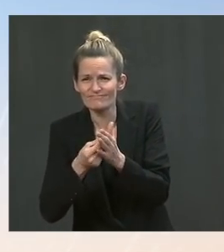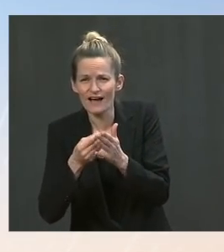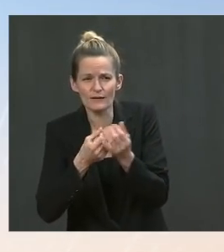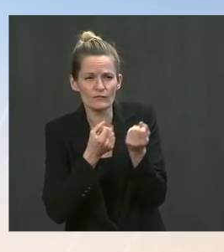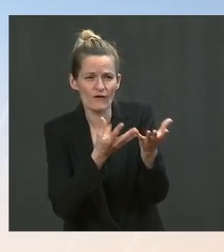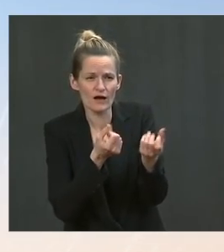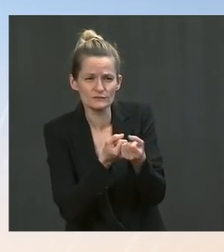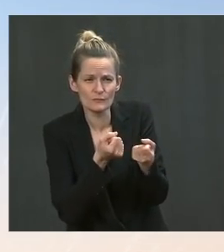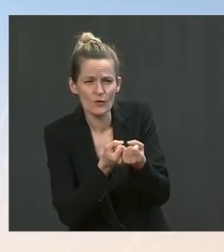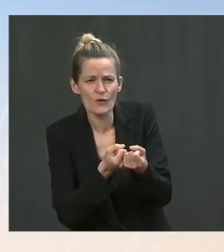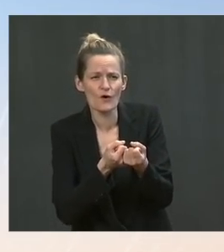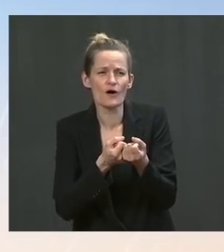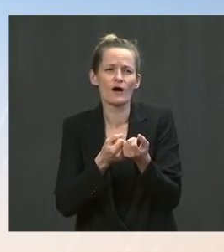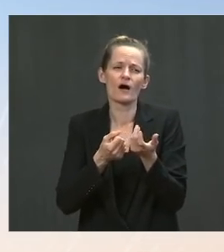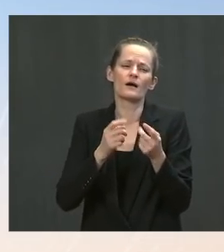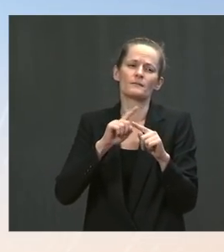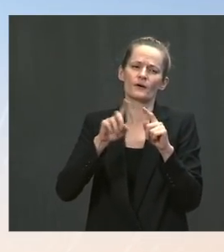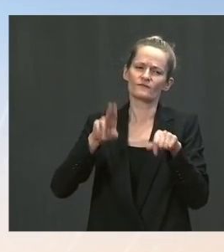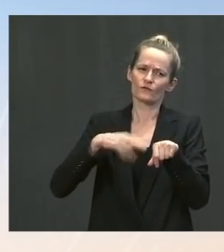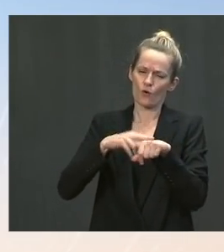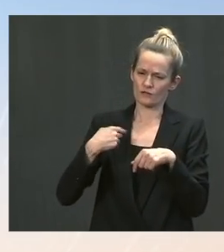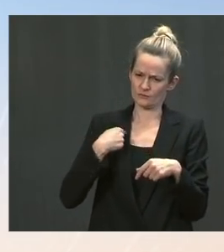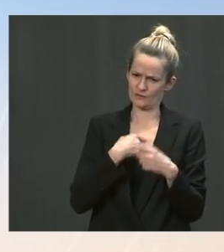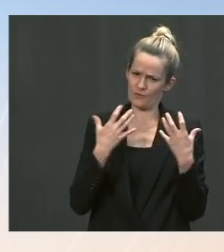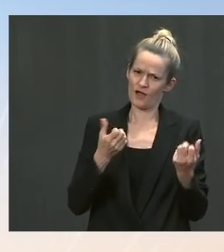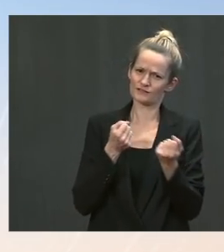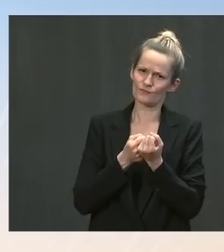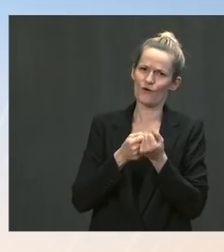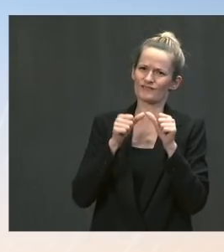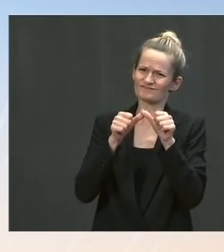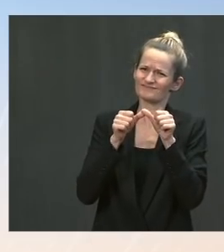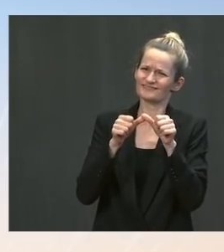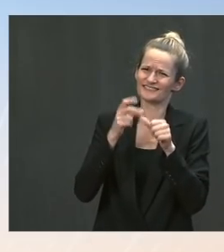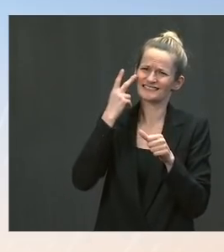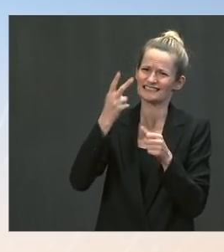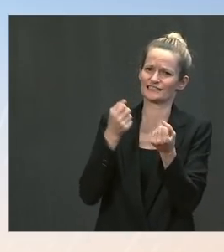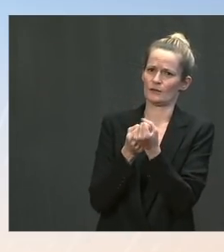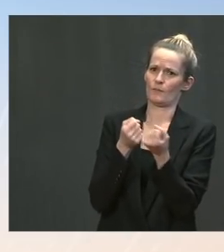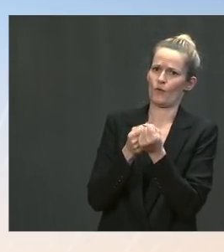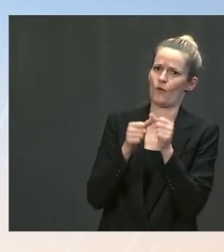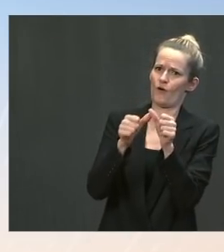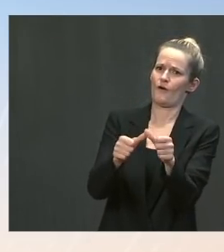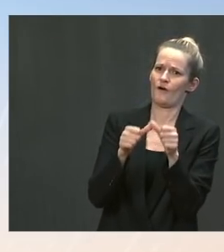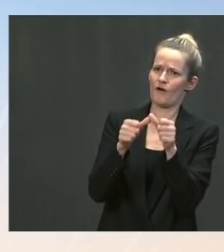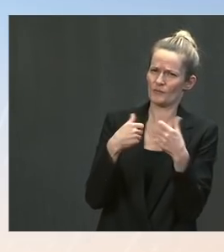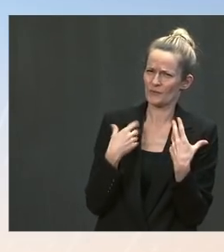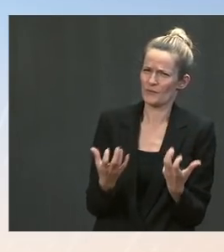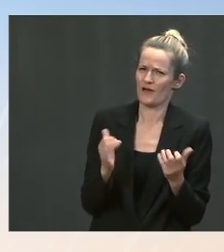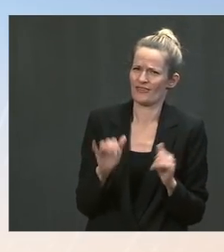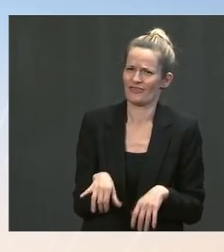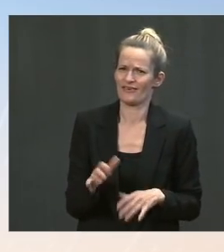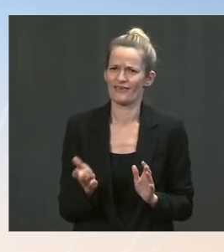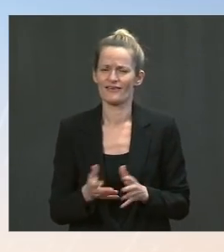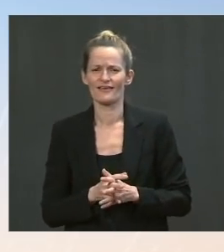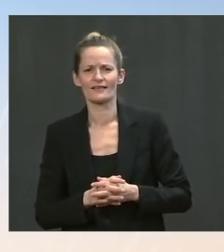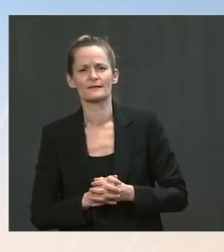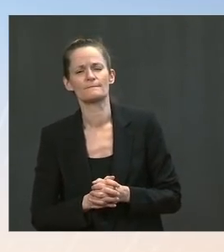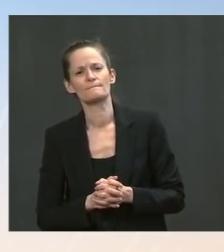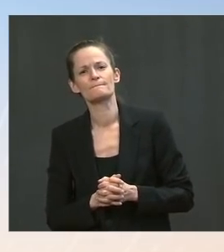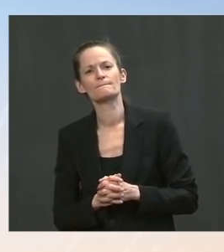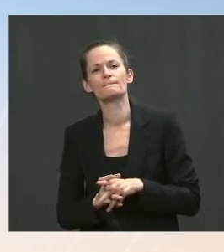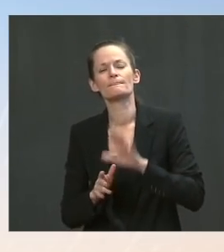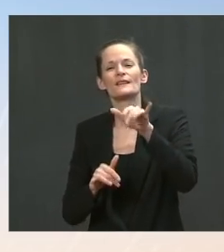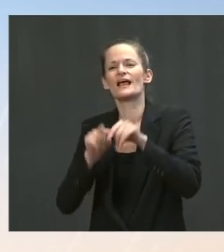stand by the extension. The Ms. Go ahead, all the way in the back. Yahoo. I'm just going to keep calling you Yahoo. Go ahead. The